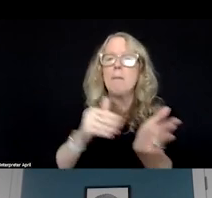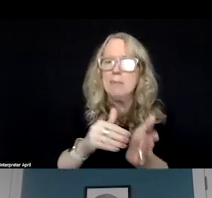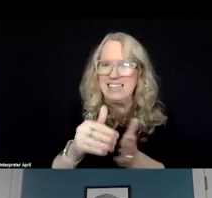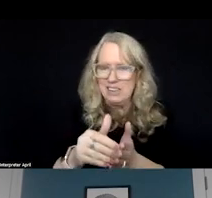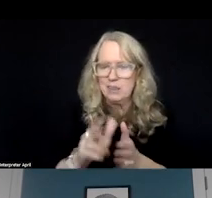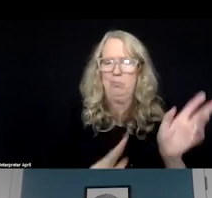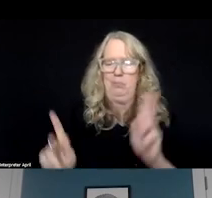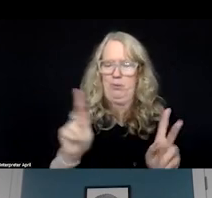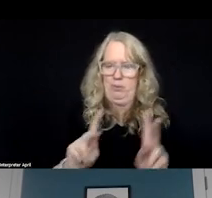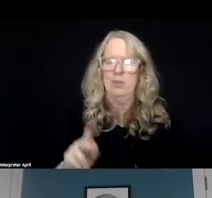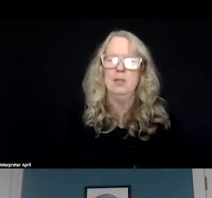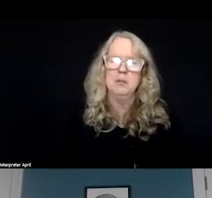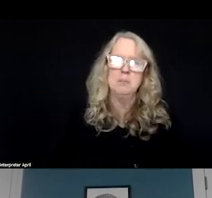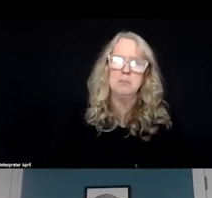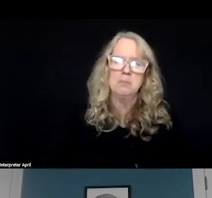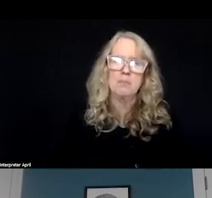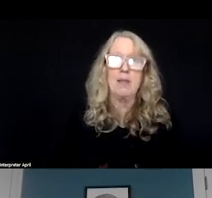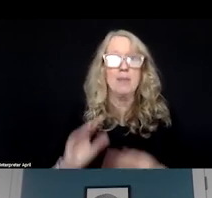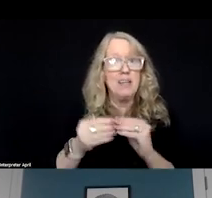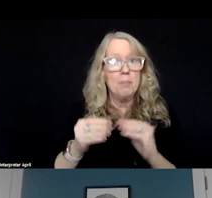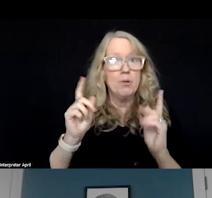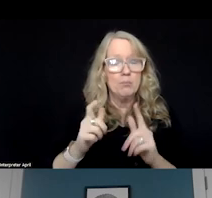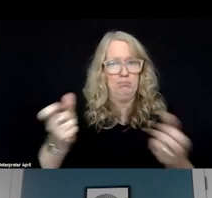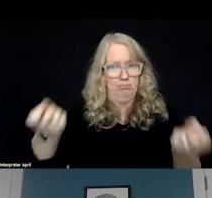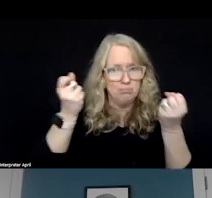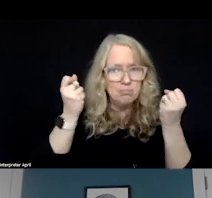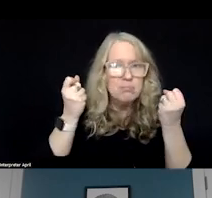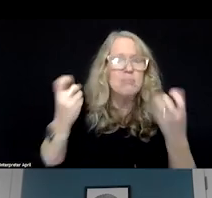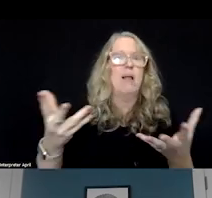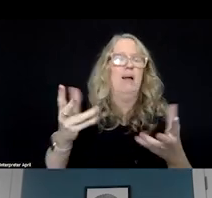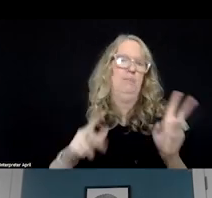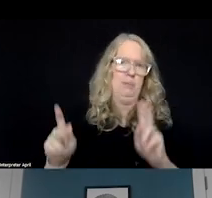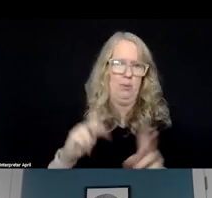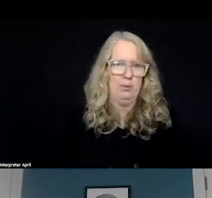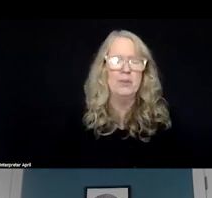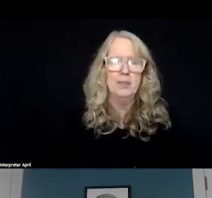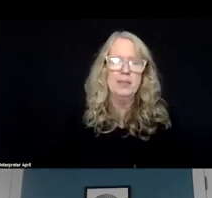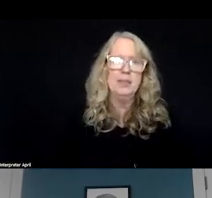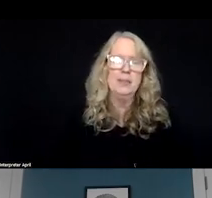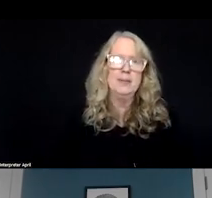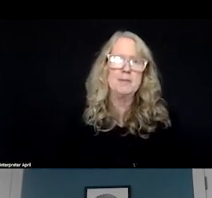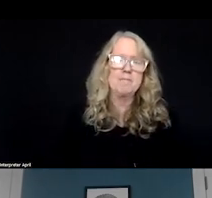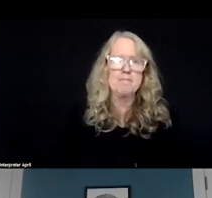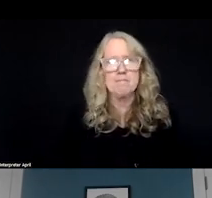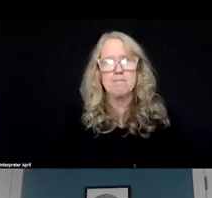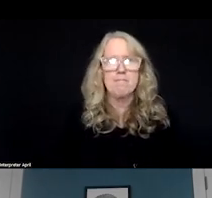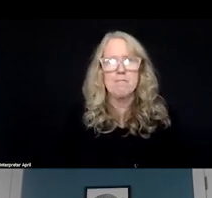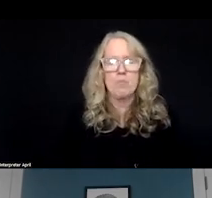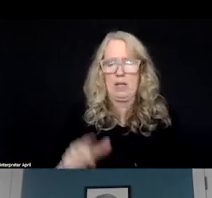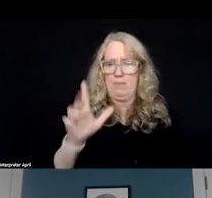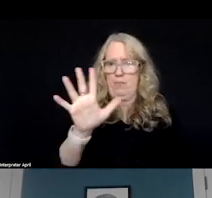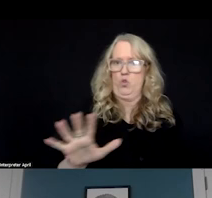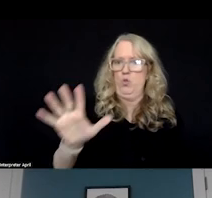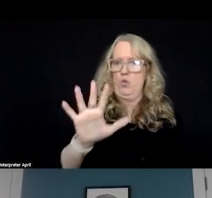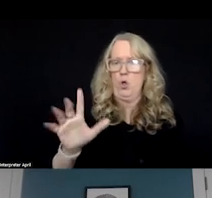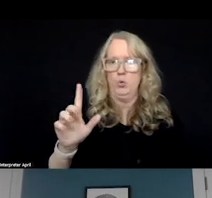So, although we have a small number, we have a lot of people. And so, we cover those counties